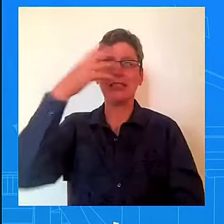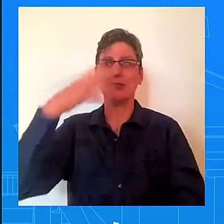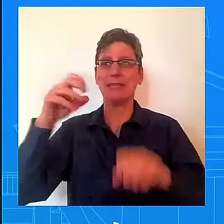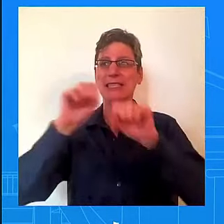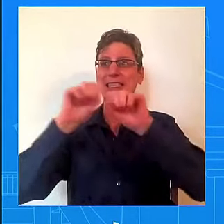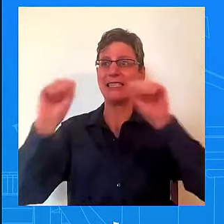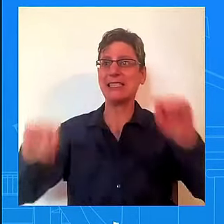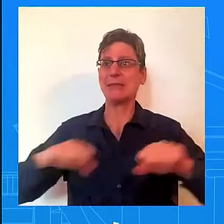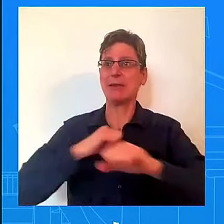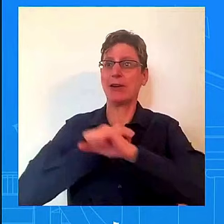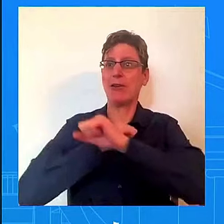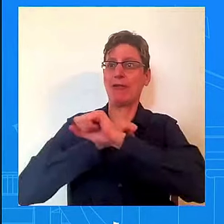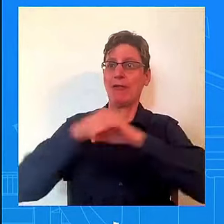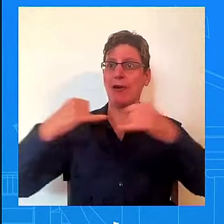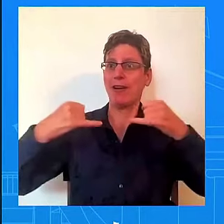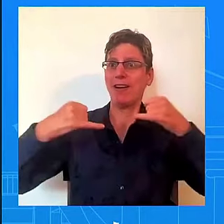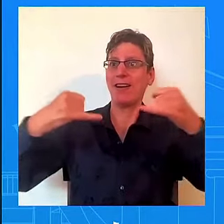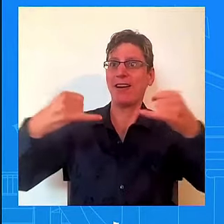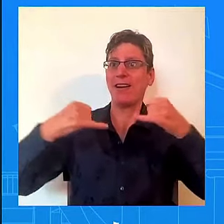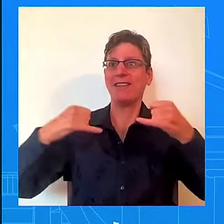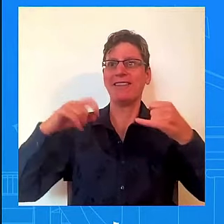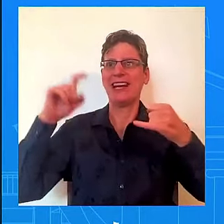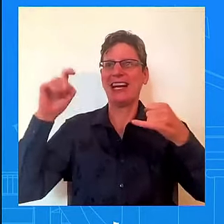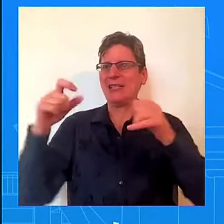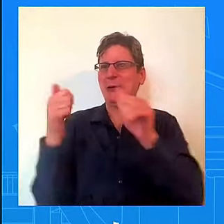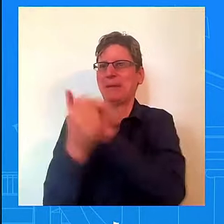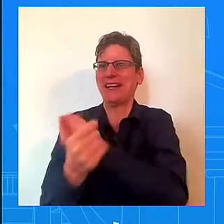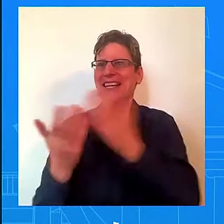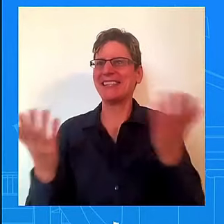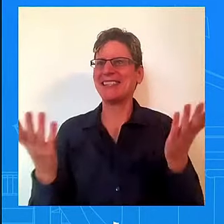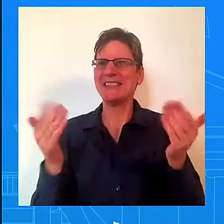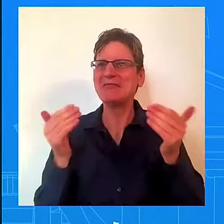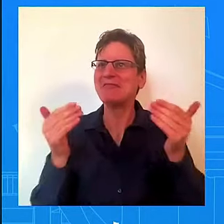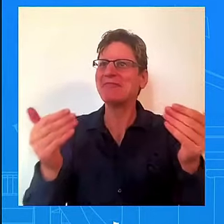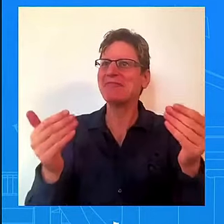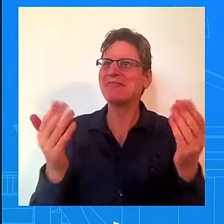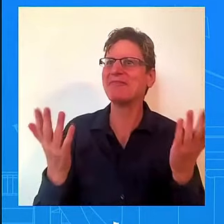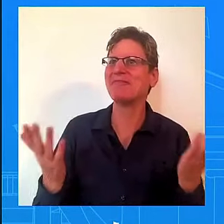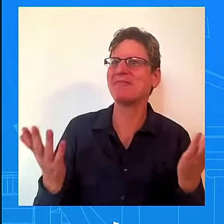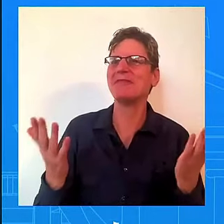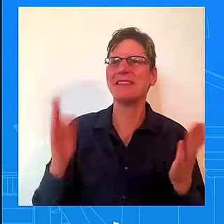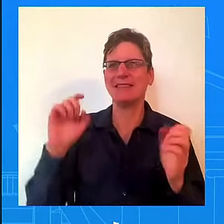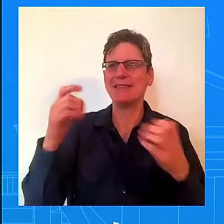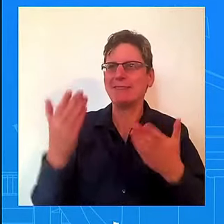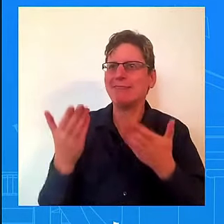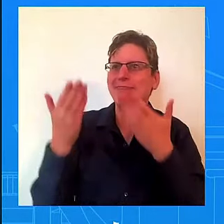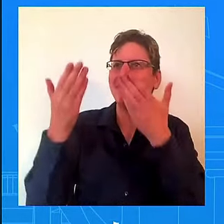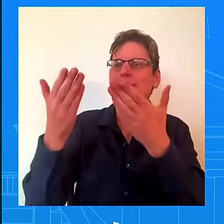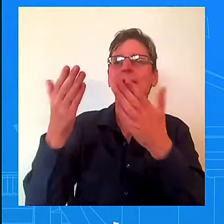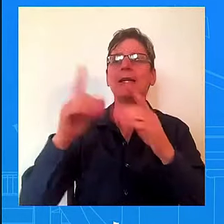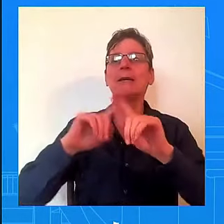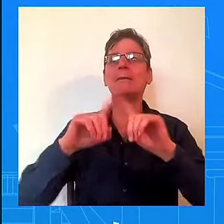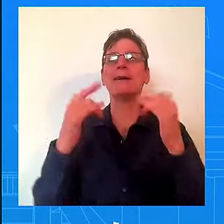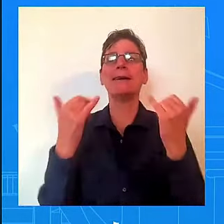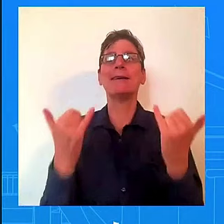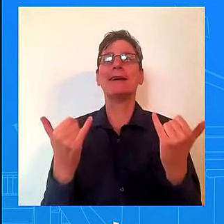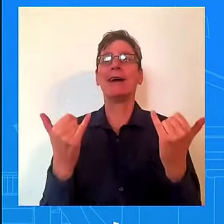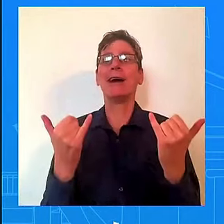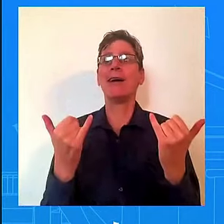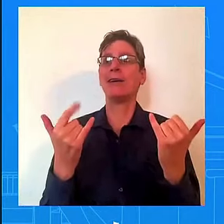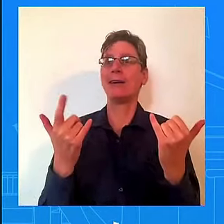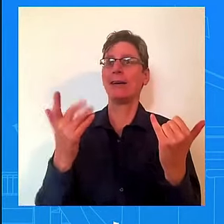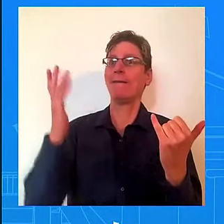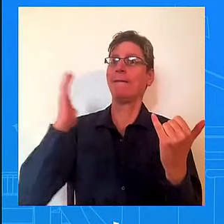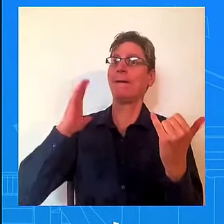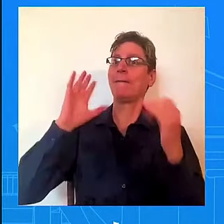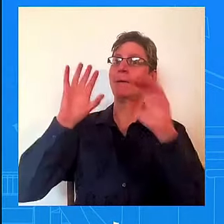former president said to them. Donald Trump said, do not pass it. Do not move forward with this proposal. So, we want to see